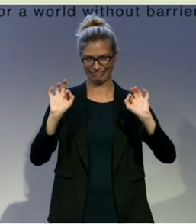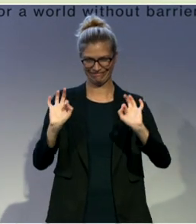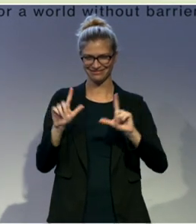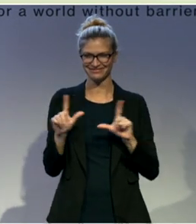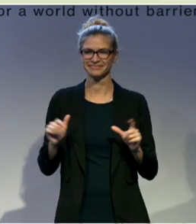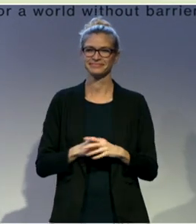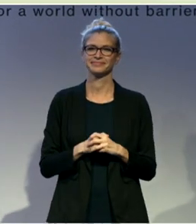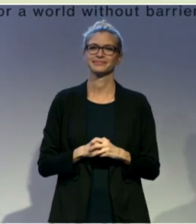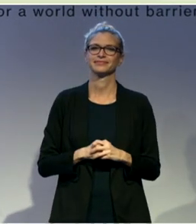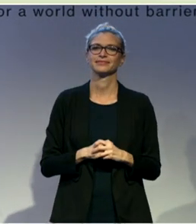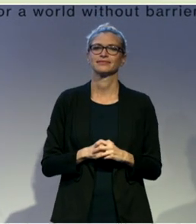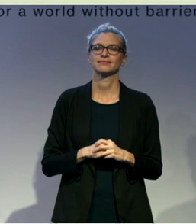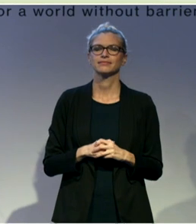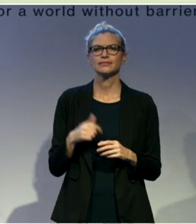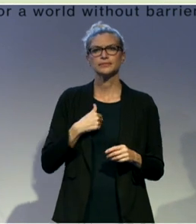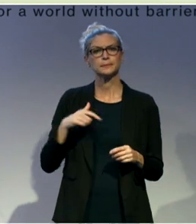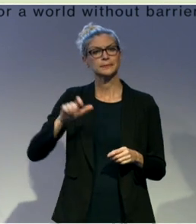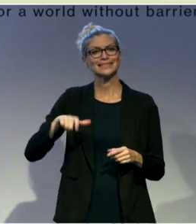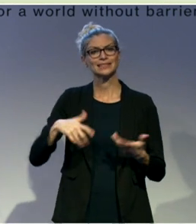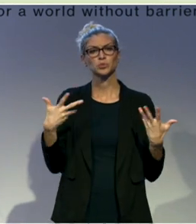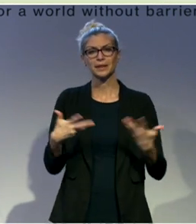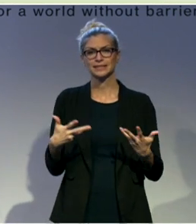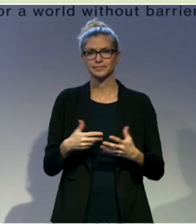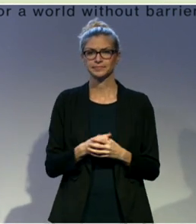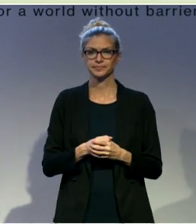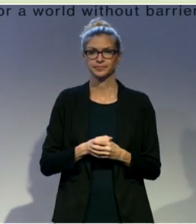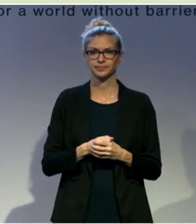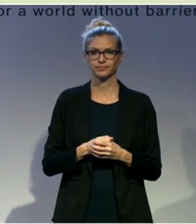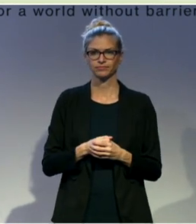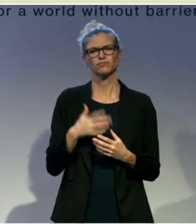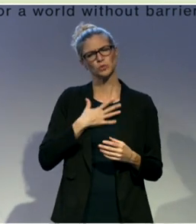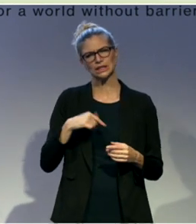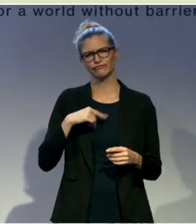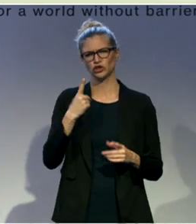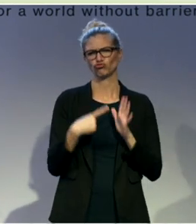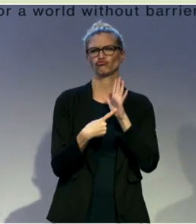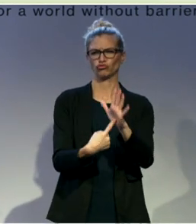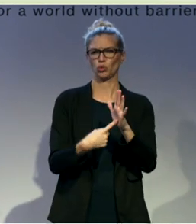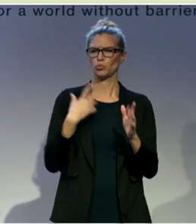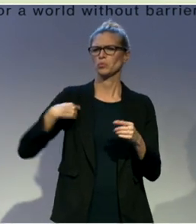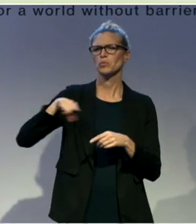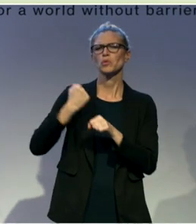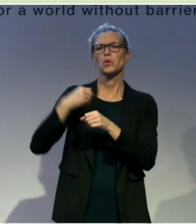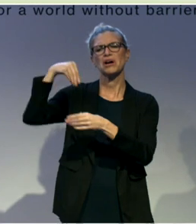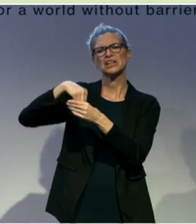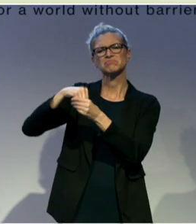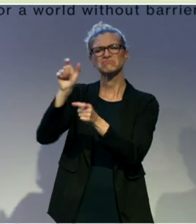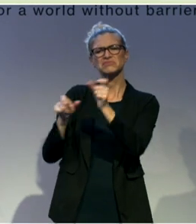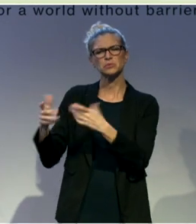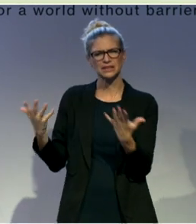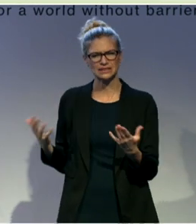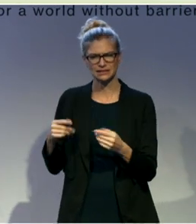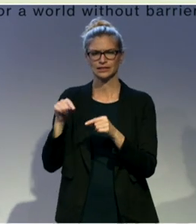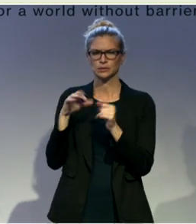what I need, I need also the help, I think, because I want to show you what we are doing in the Equalizent with a little video,